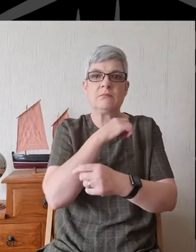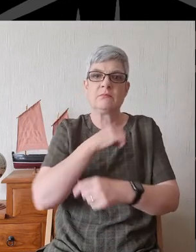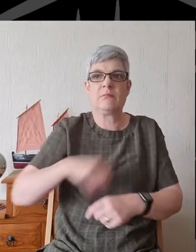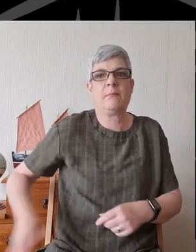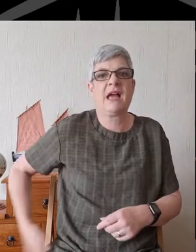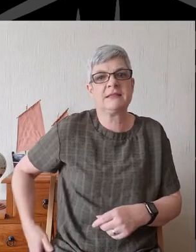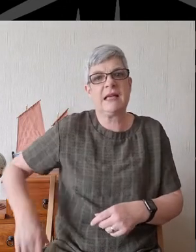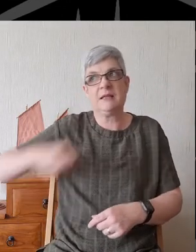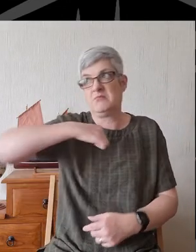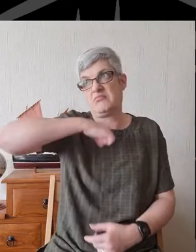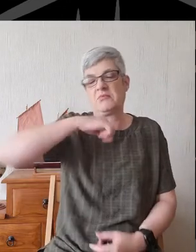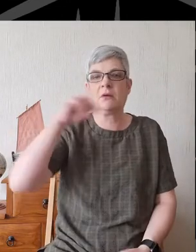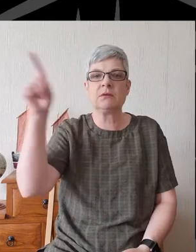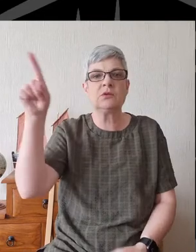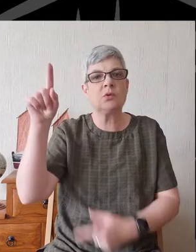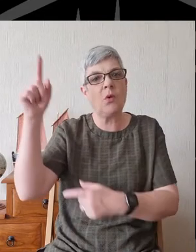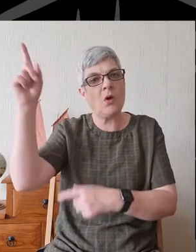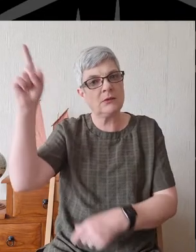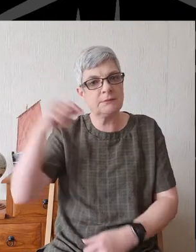God.